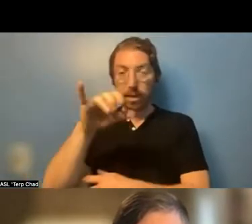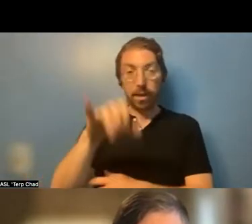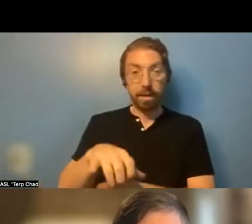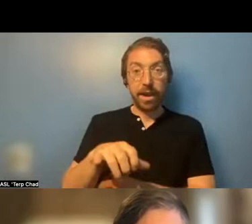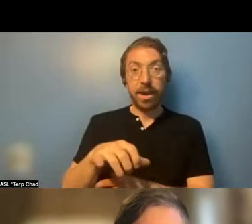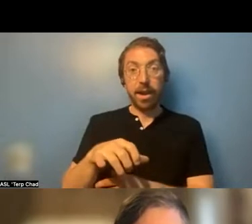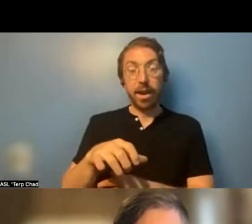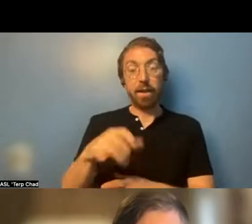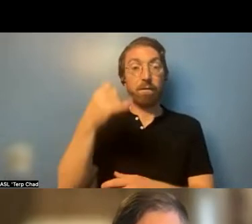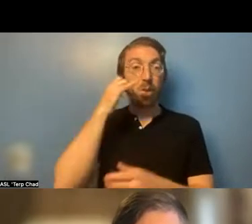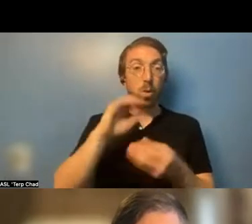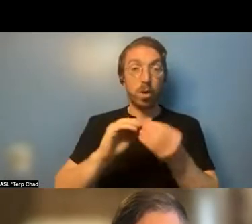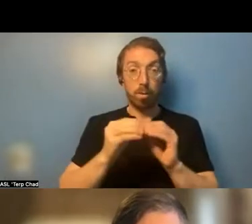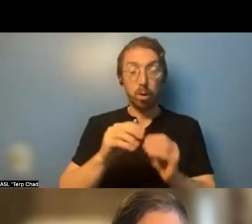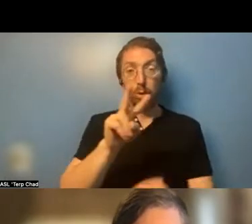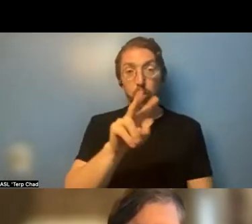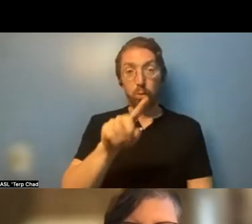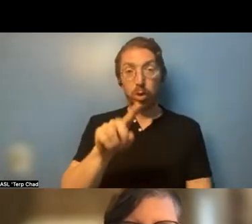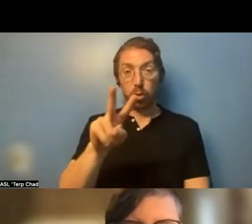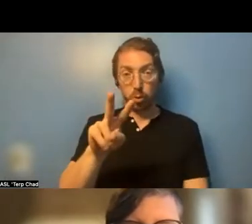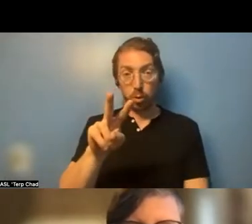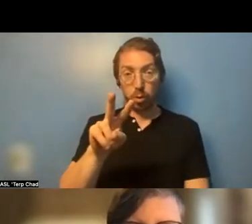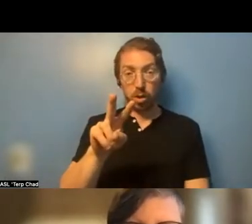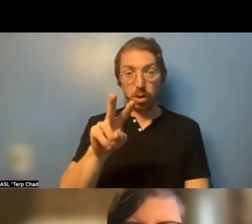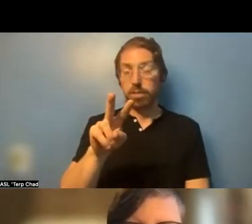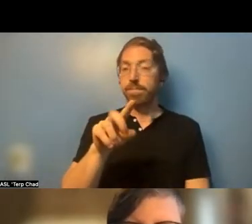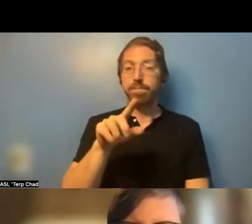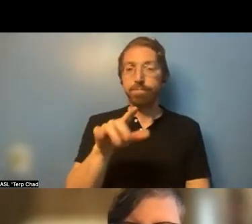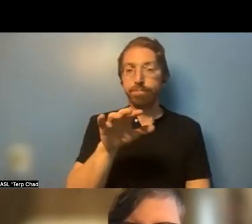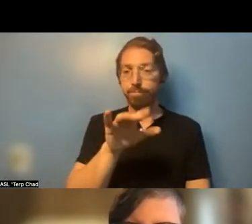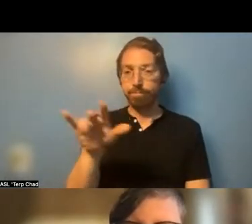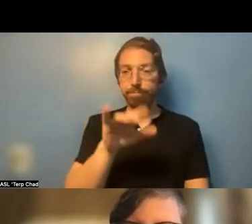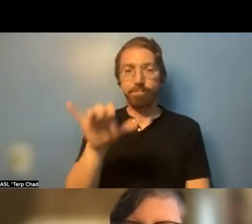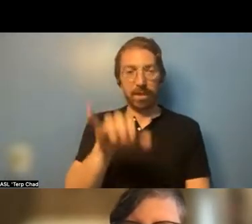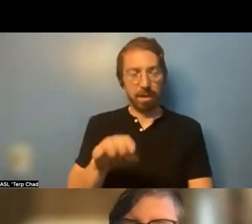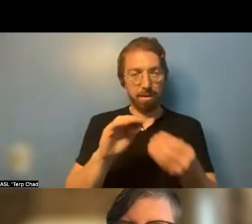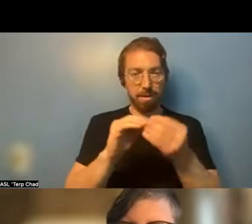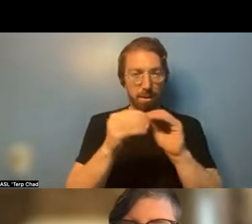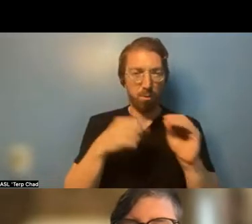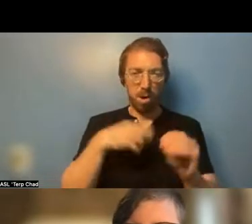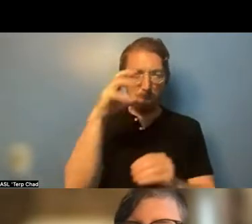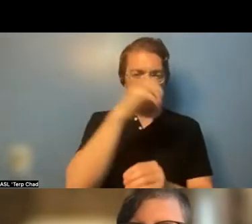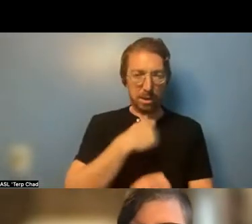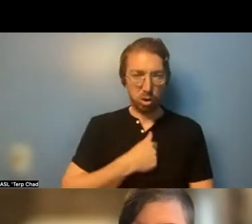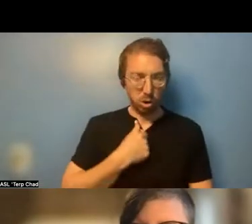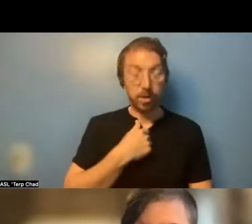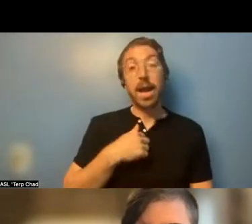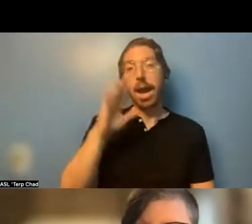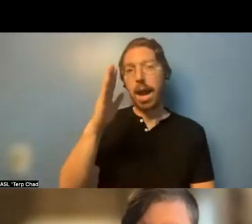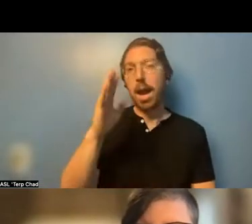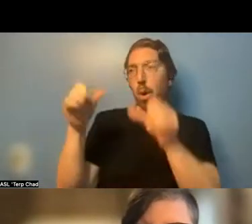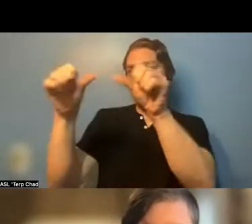2 4 1 7 3 8 3 0. And I will post that in the chat. You can also